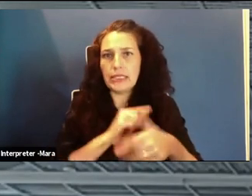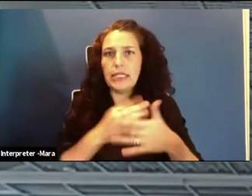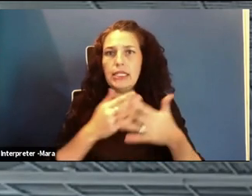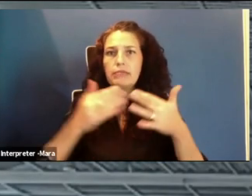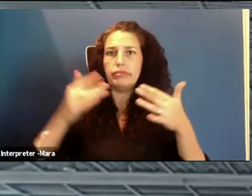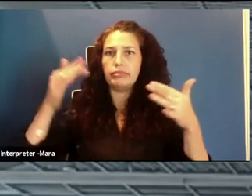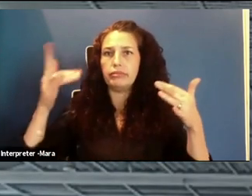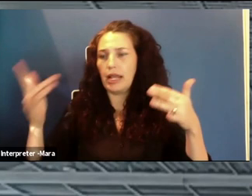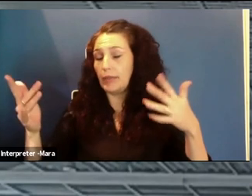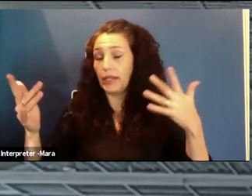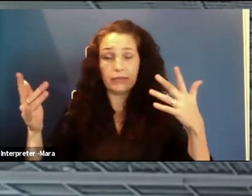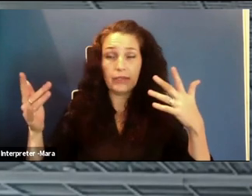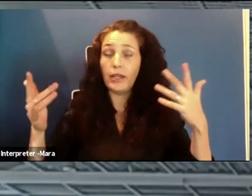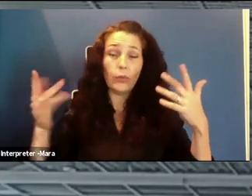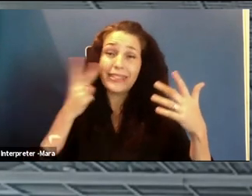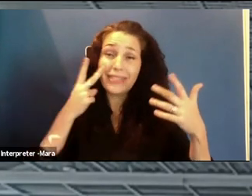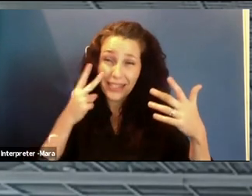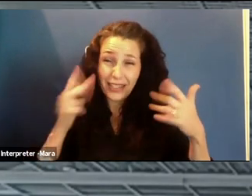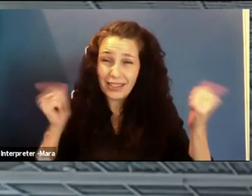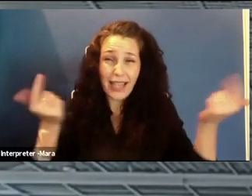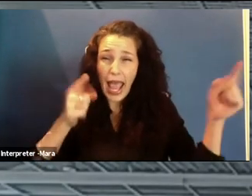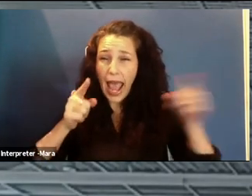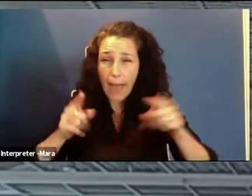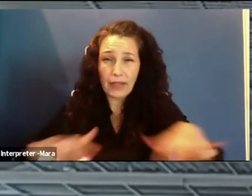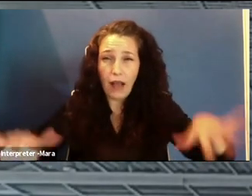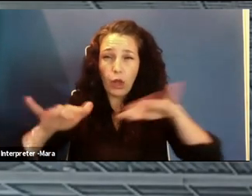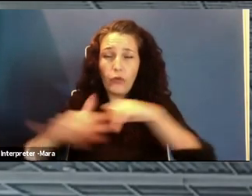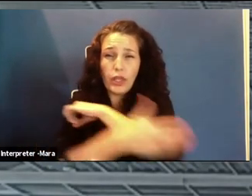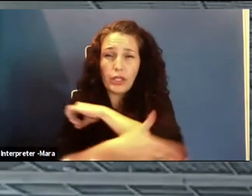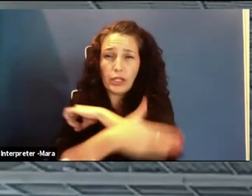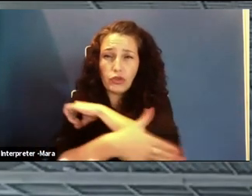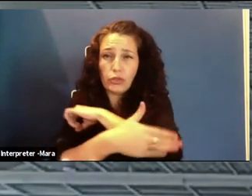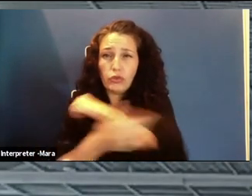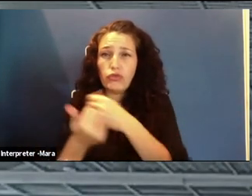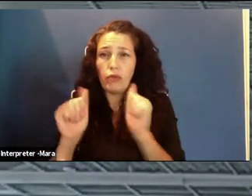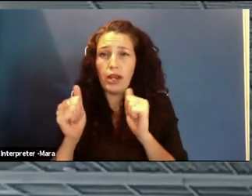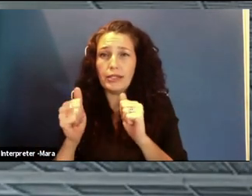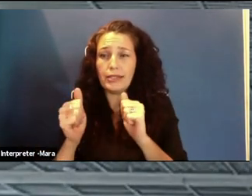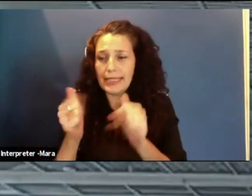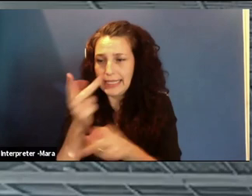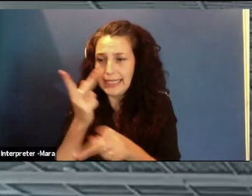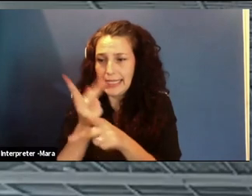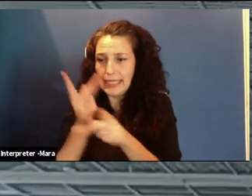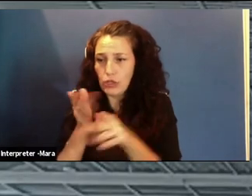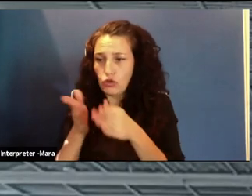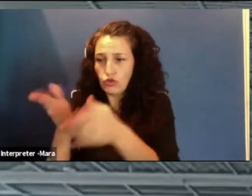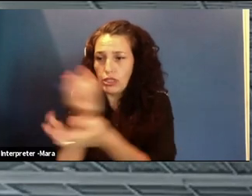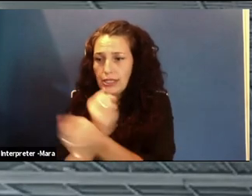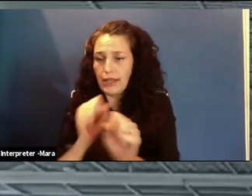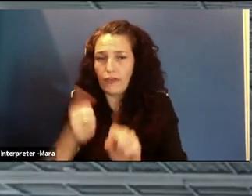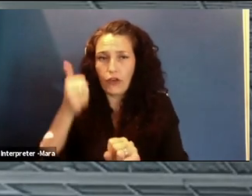issue we see all across our country. I haven't always worked directly with law enforcement. I used to consult with